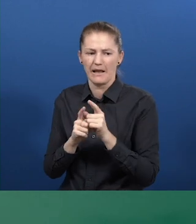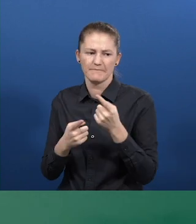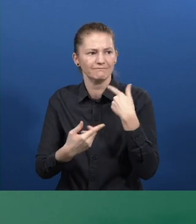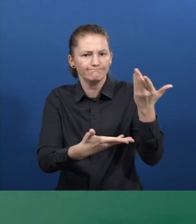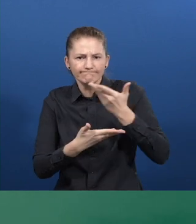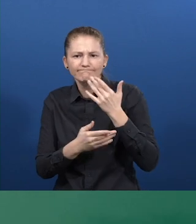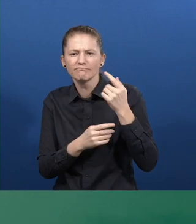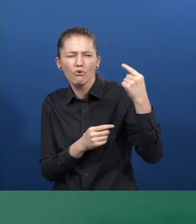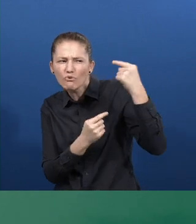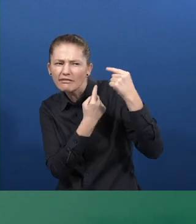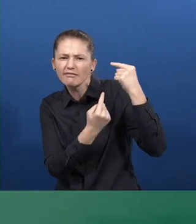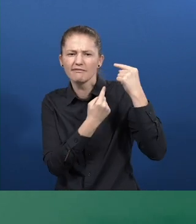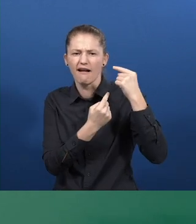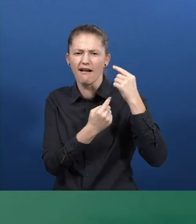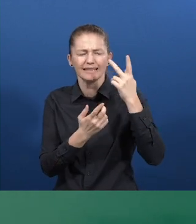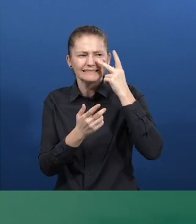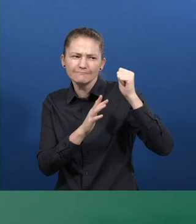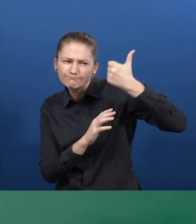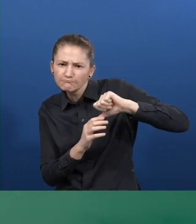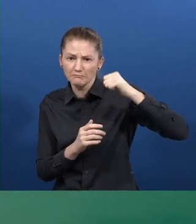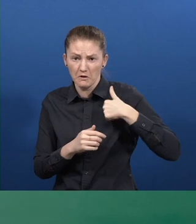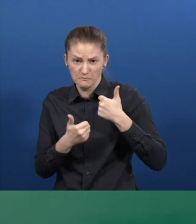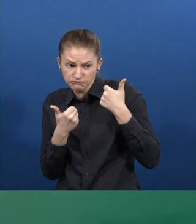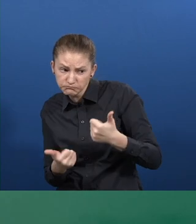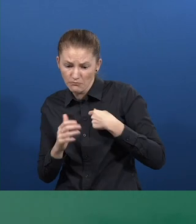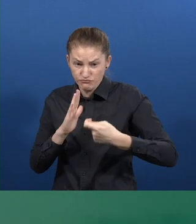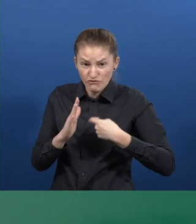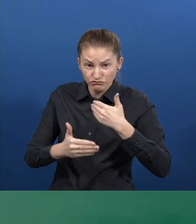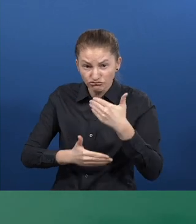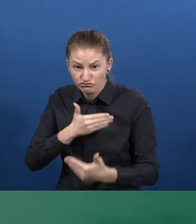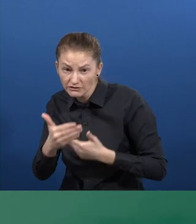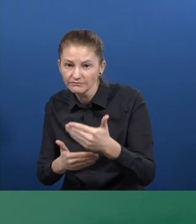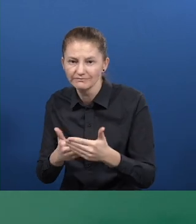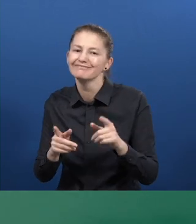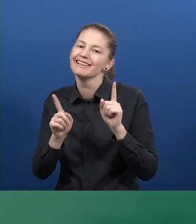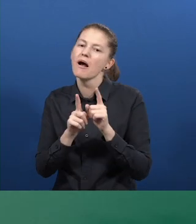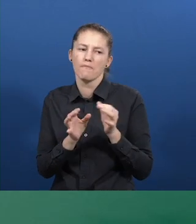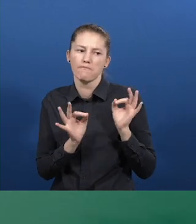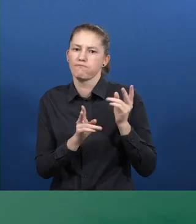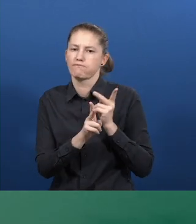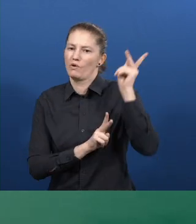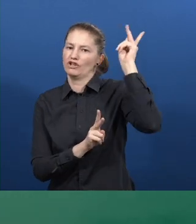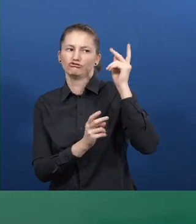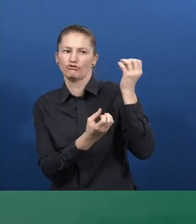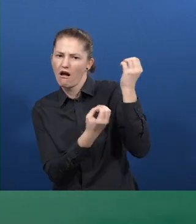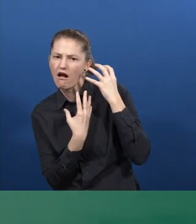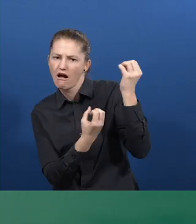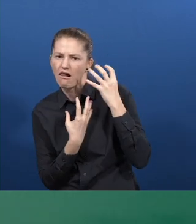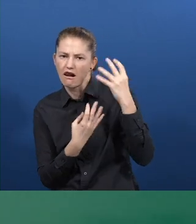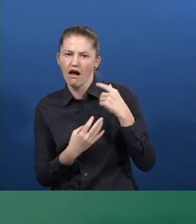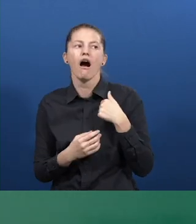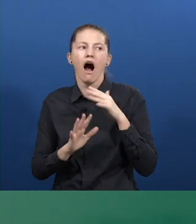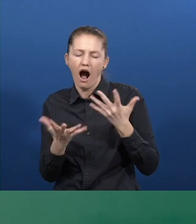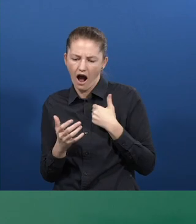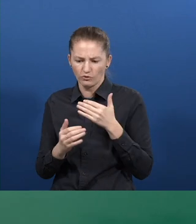external assessment of our planned project. Through professional input on scaling strategies and related topics,